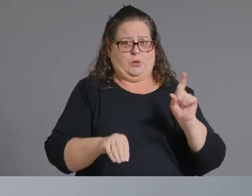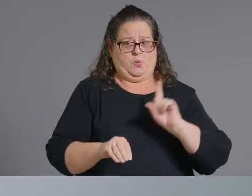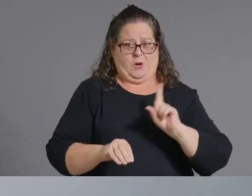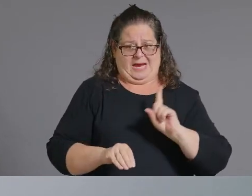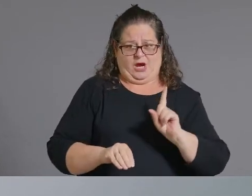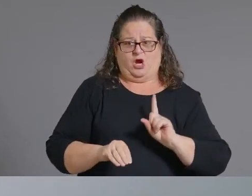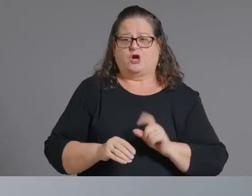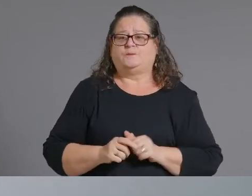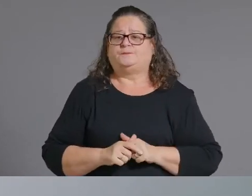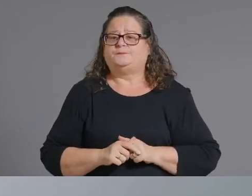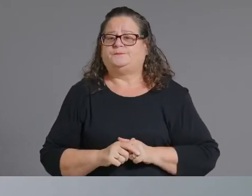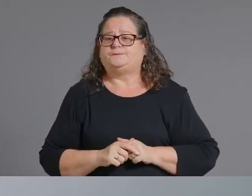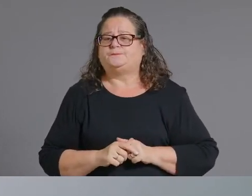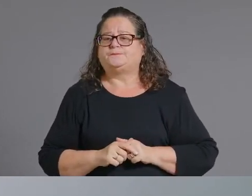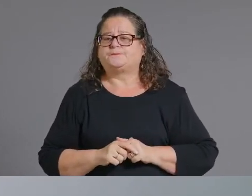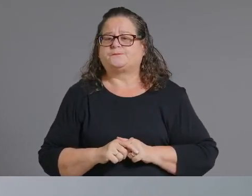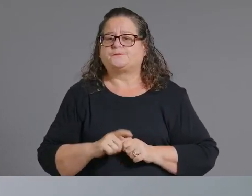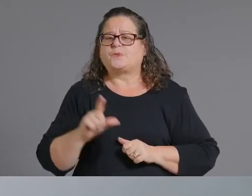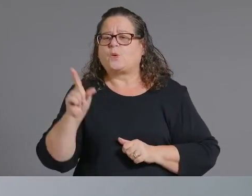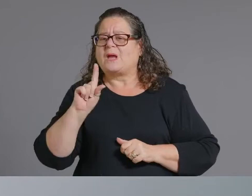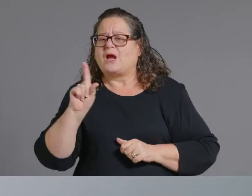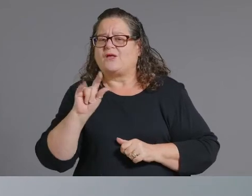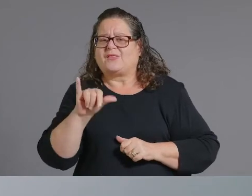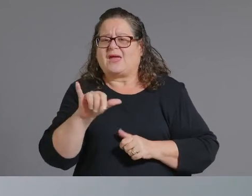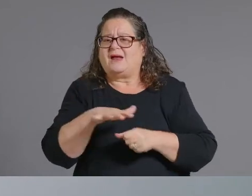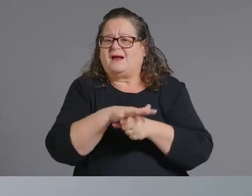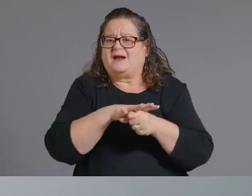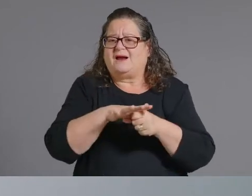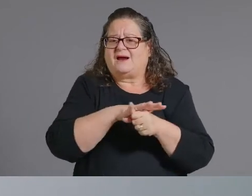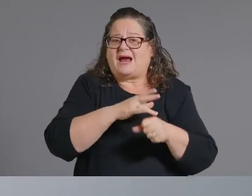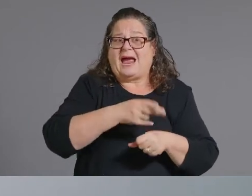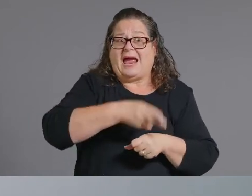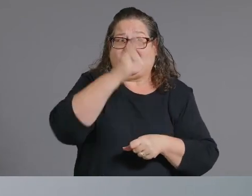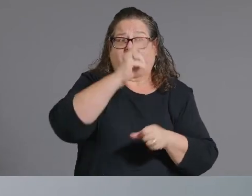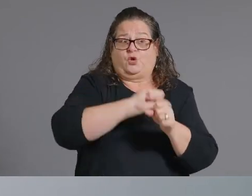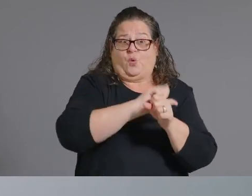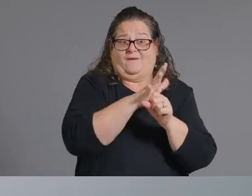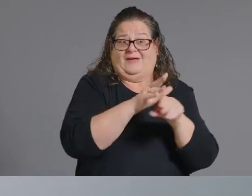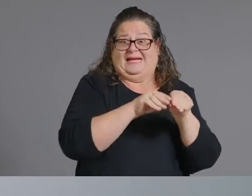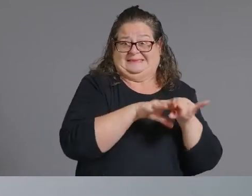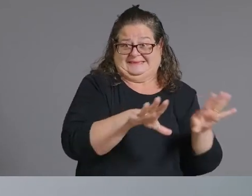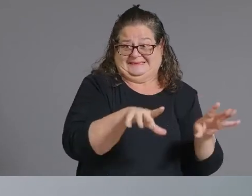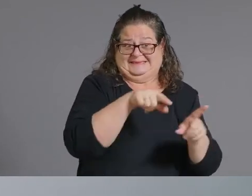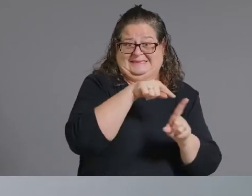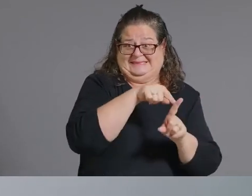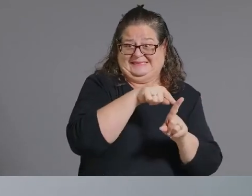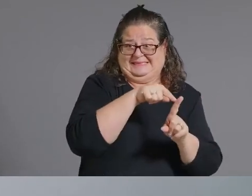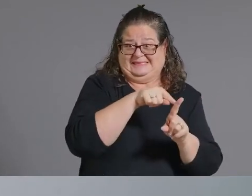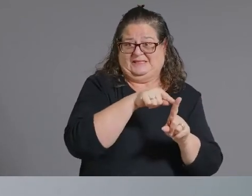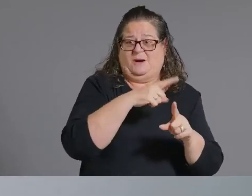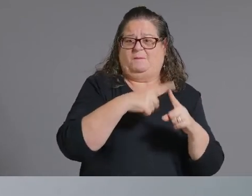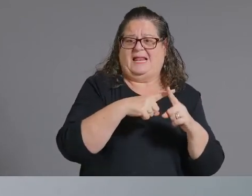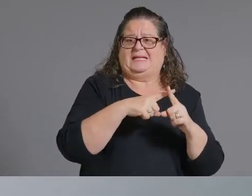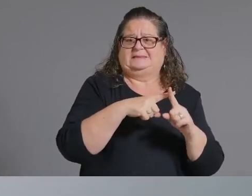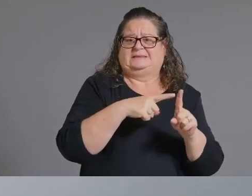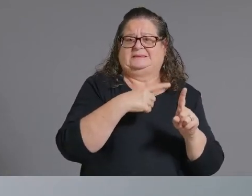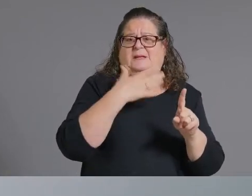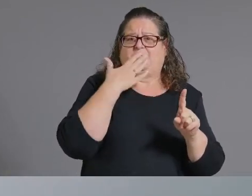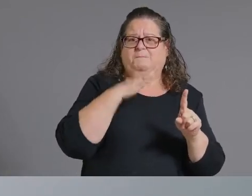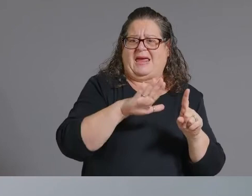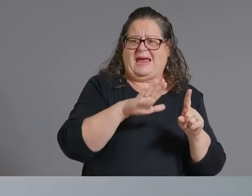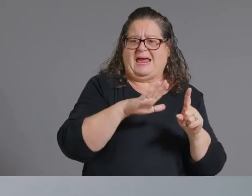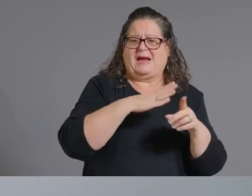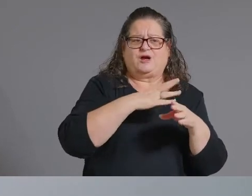of covet 19 disease that have identified bad outcomes like hospitalizations or death targeting those geographic